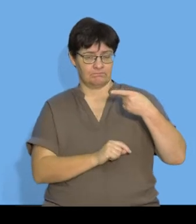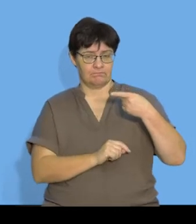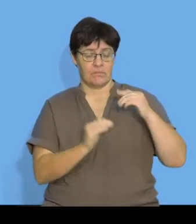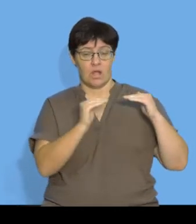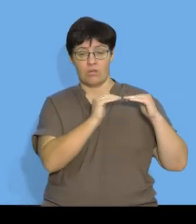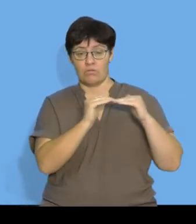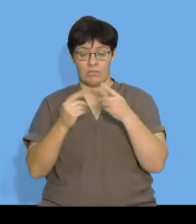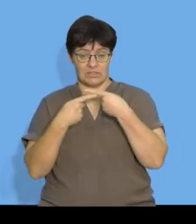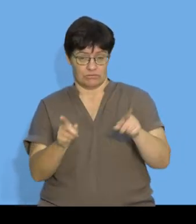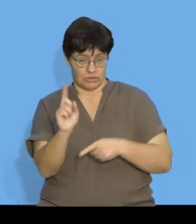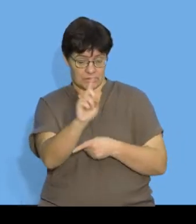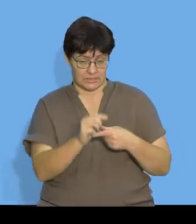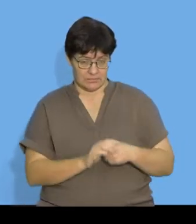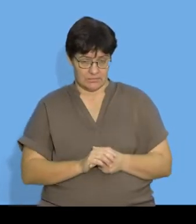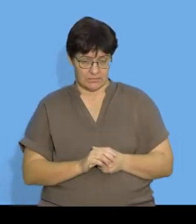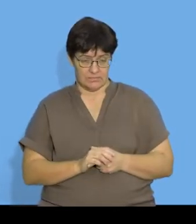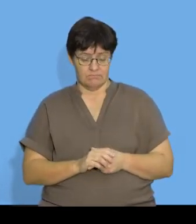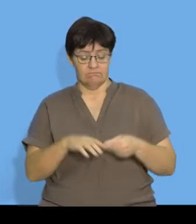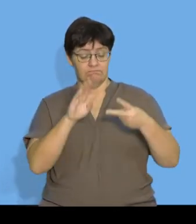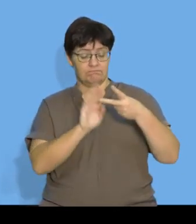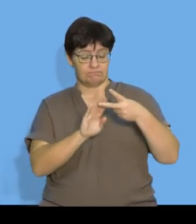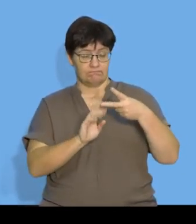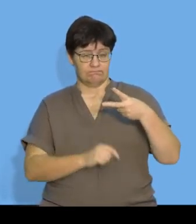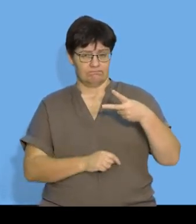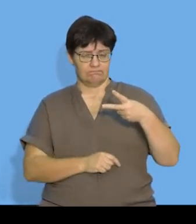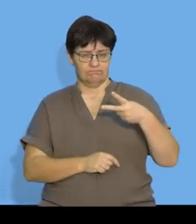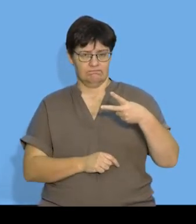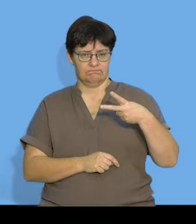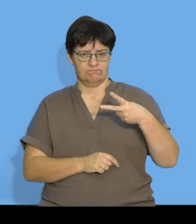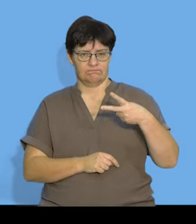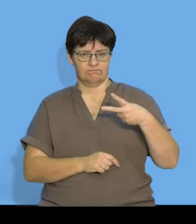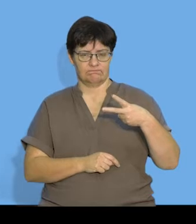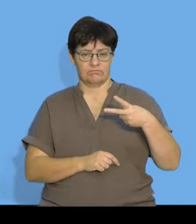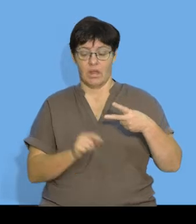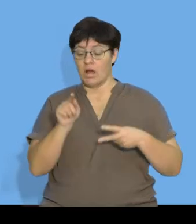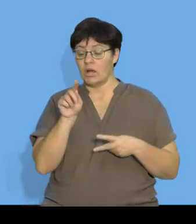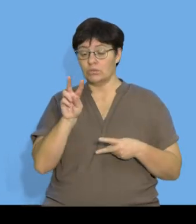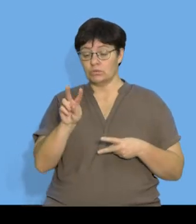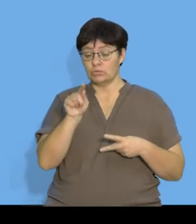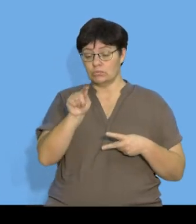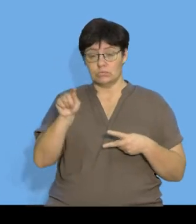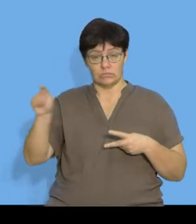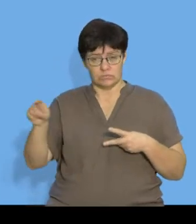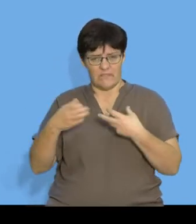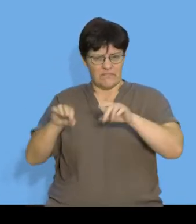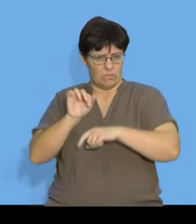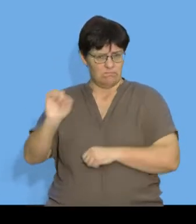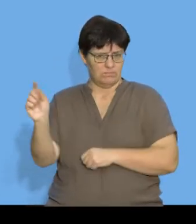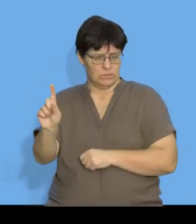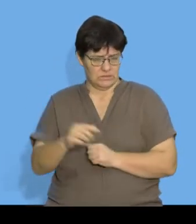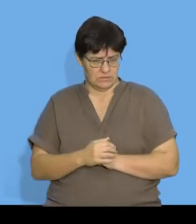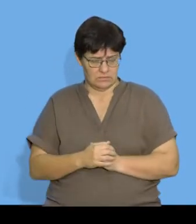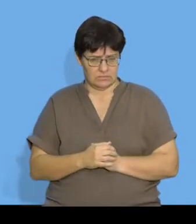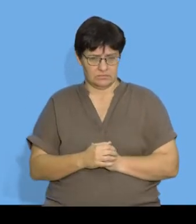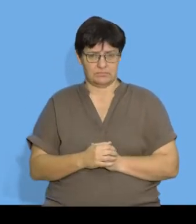difference? We then ask to state the values of the next two terms in the sequence. C is